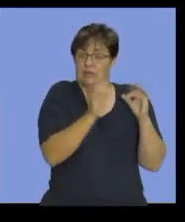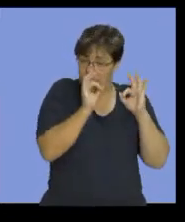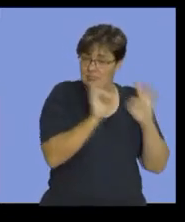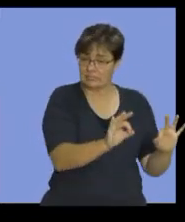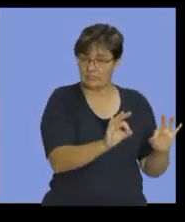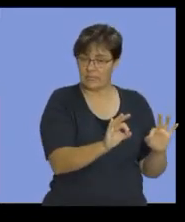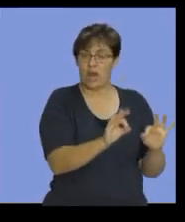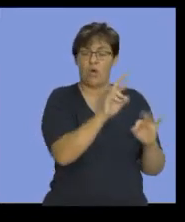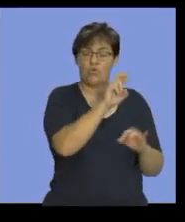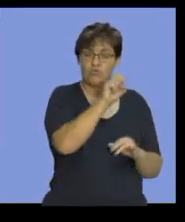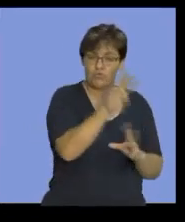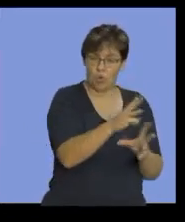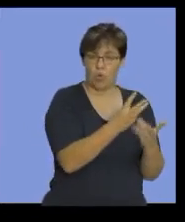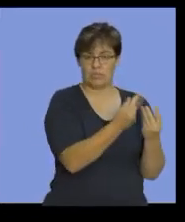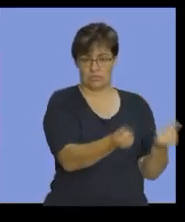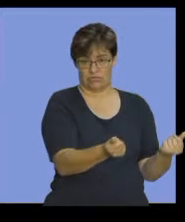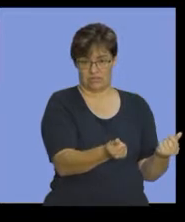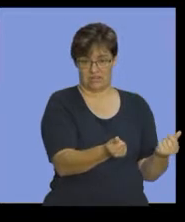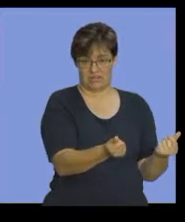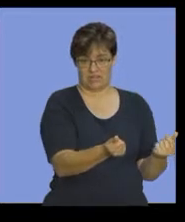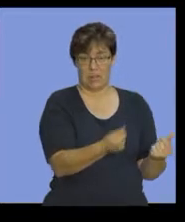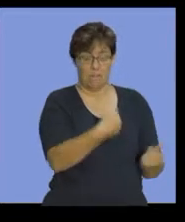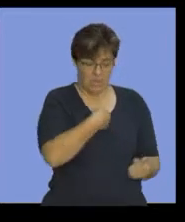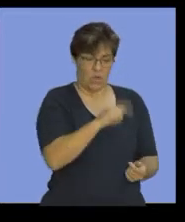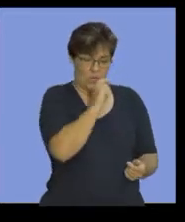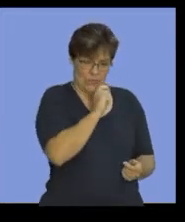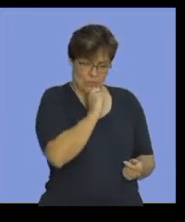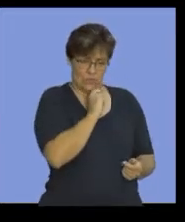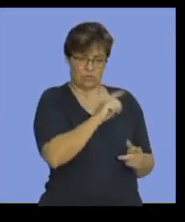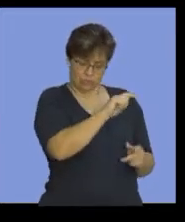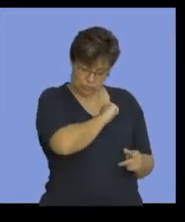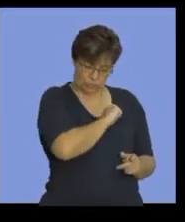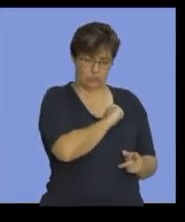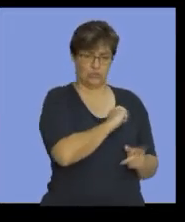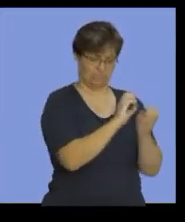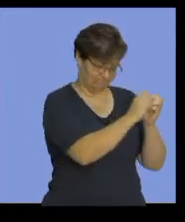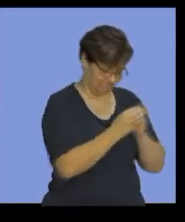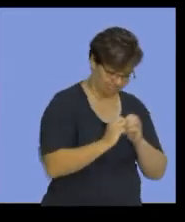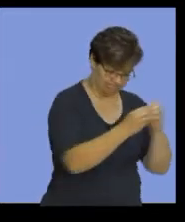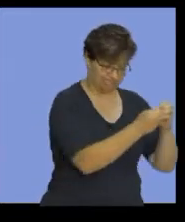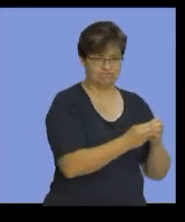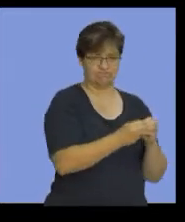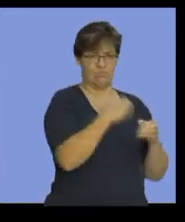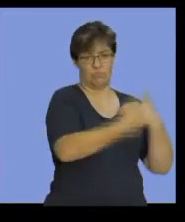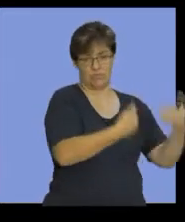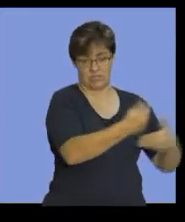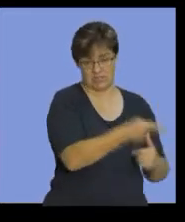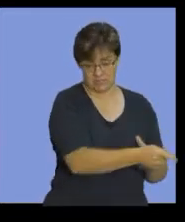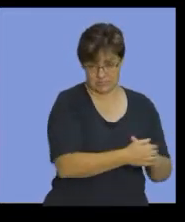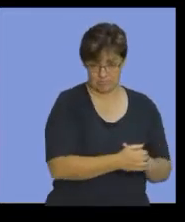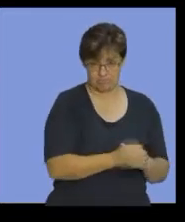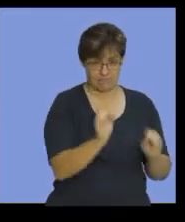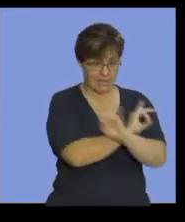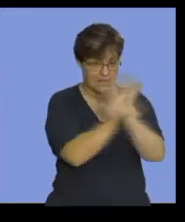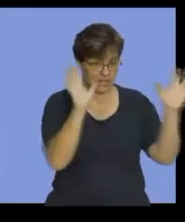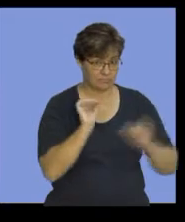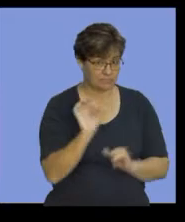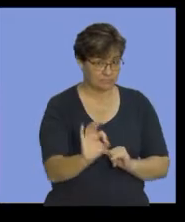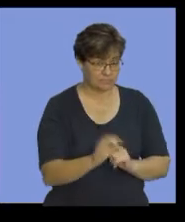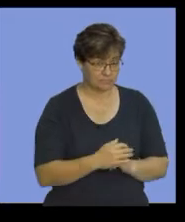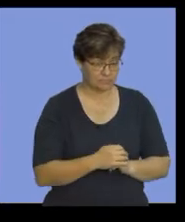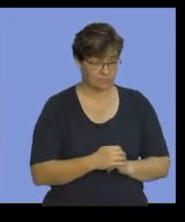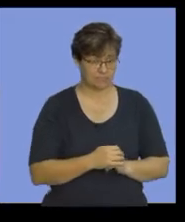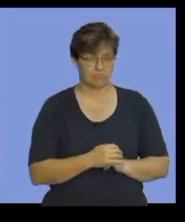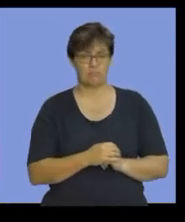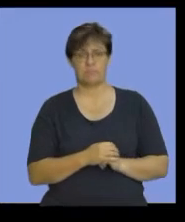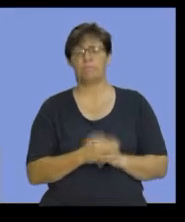of raw materials that were used in the production process. Clear? Okay. Now,